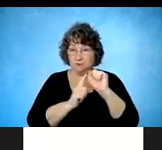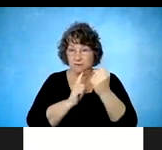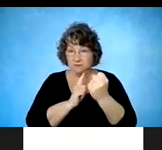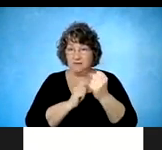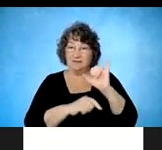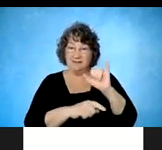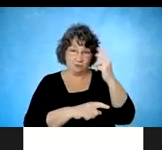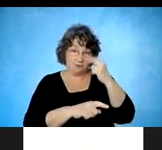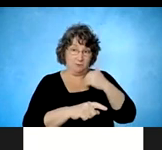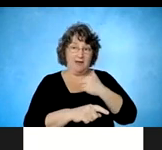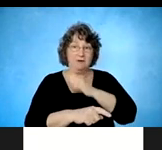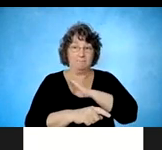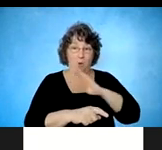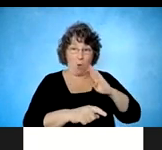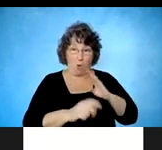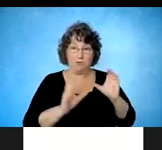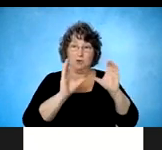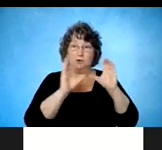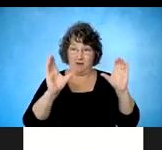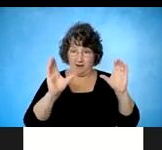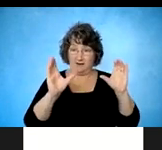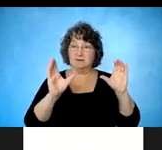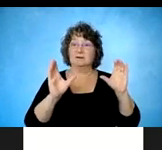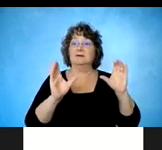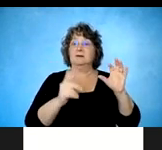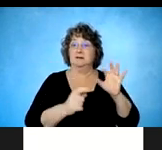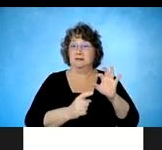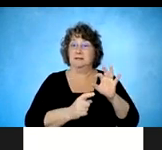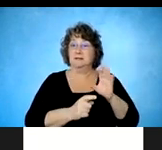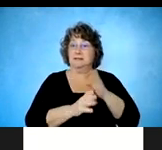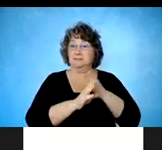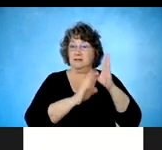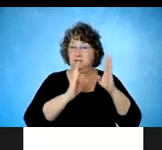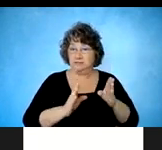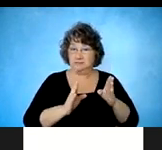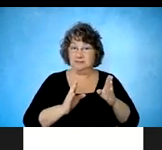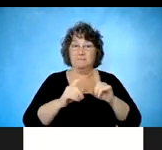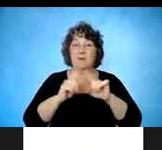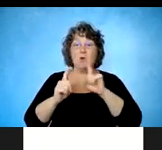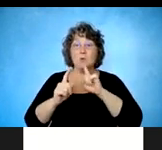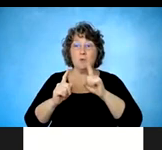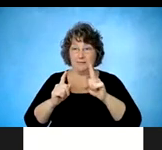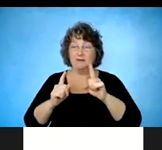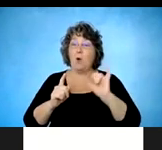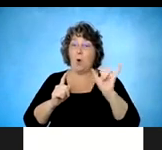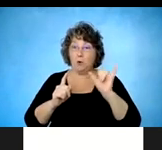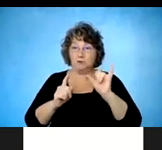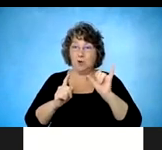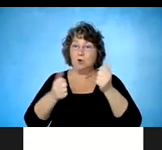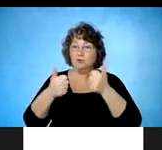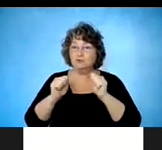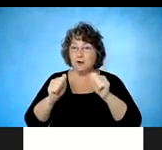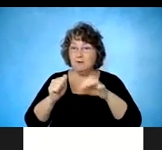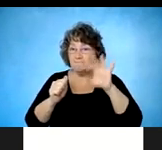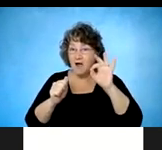also board certified in spinal cord medicine. But it's maximizing physical capabilities, the ability to strengthen or find